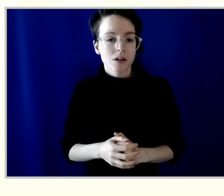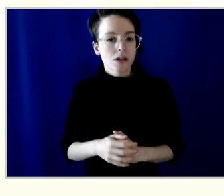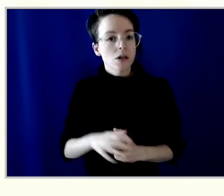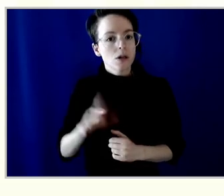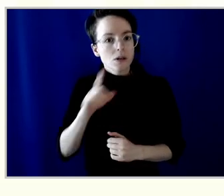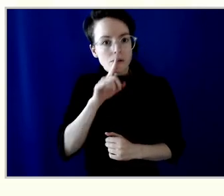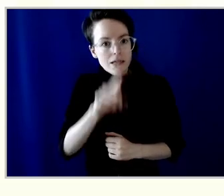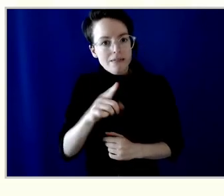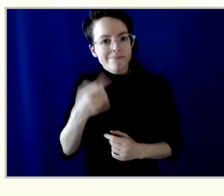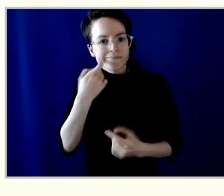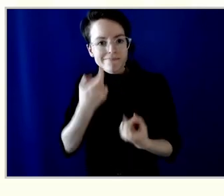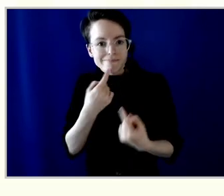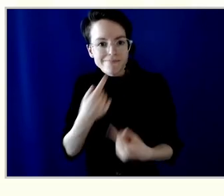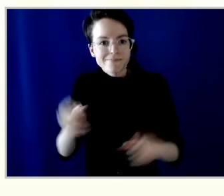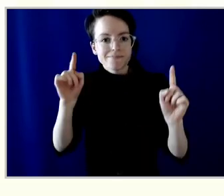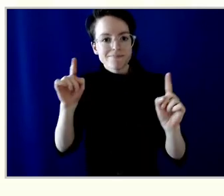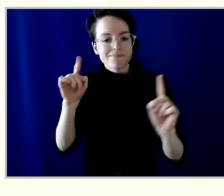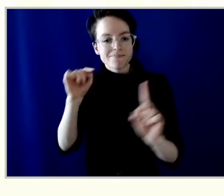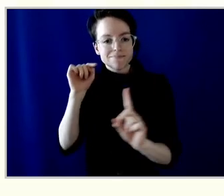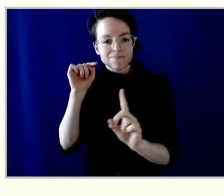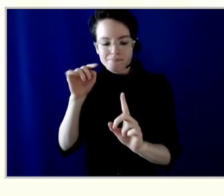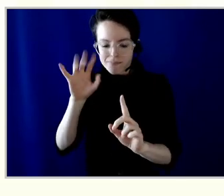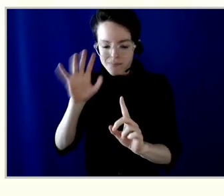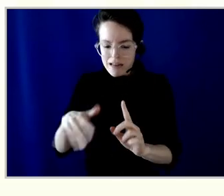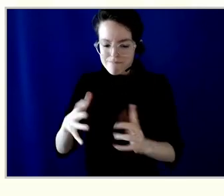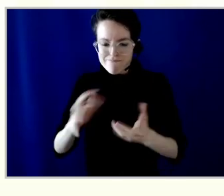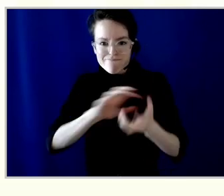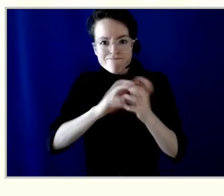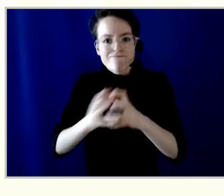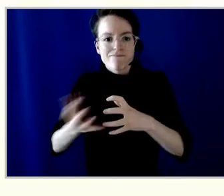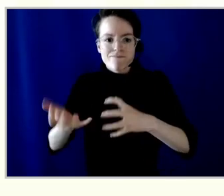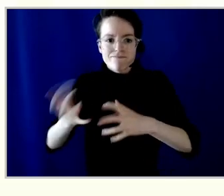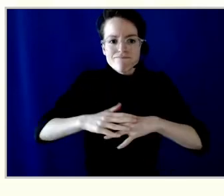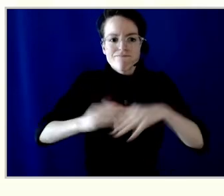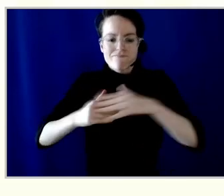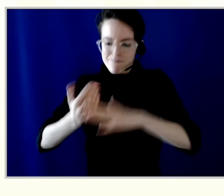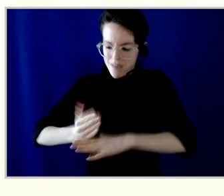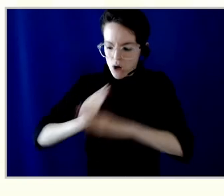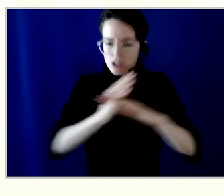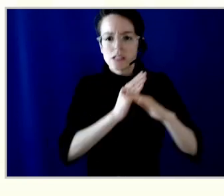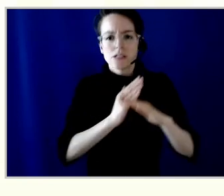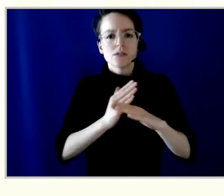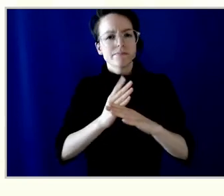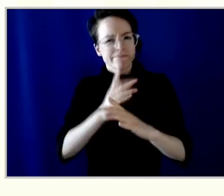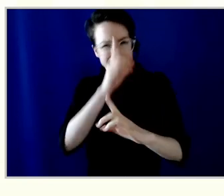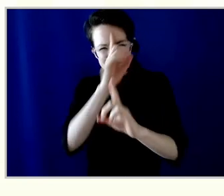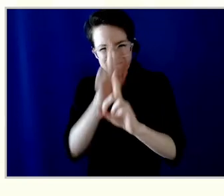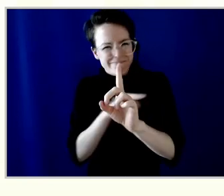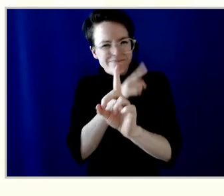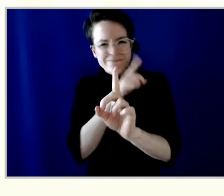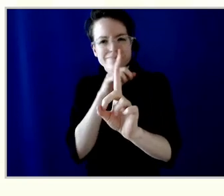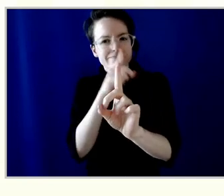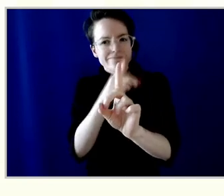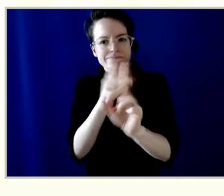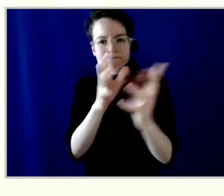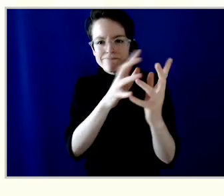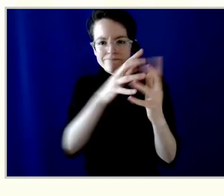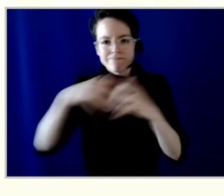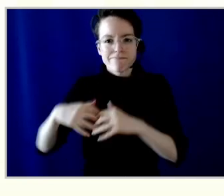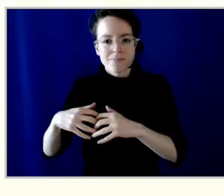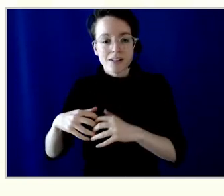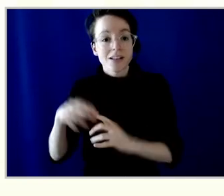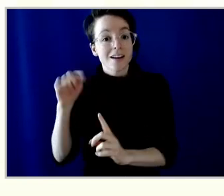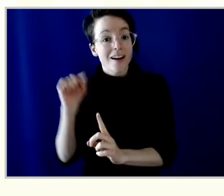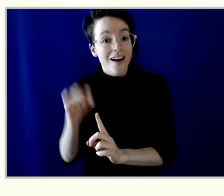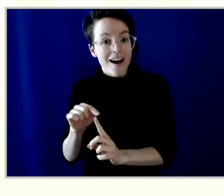that intersects with existing inequalities. That's why the board has set as one of its goals to approve climate risk